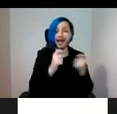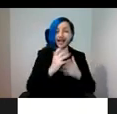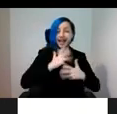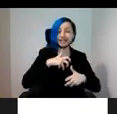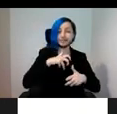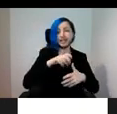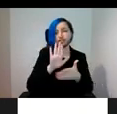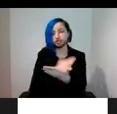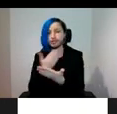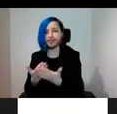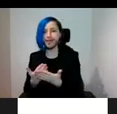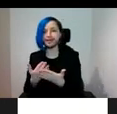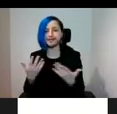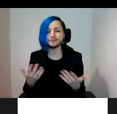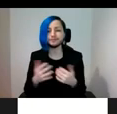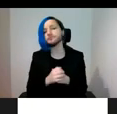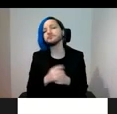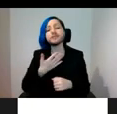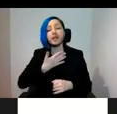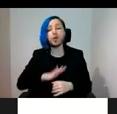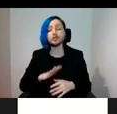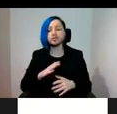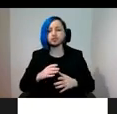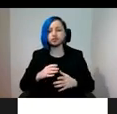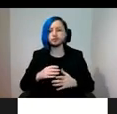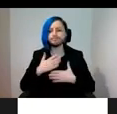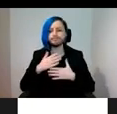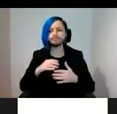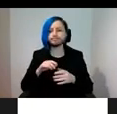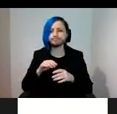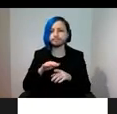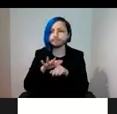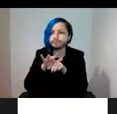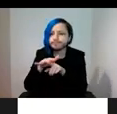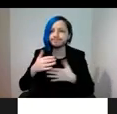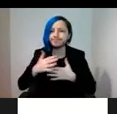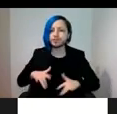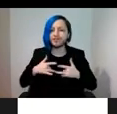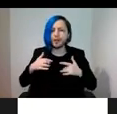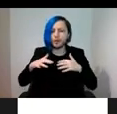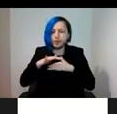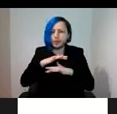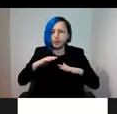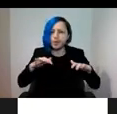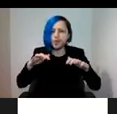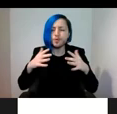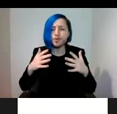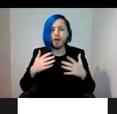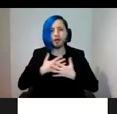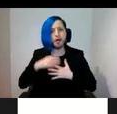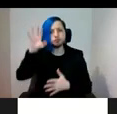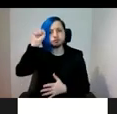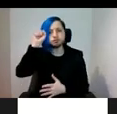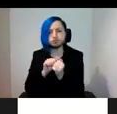evoke partially stayed with me, and it was a stark contrast to these darker tunes, was the lightness of a